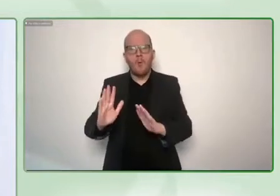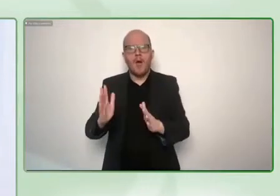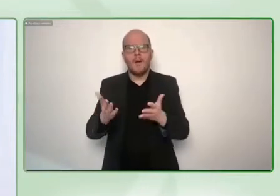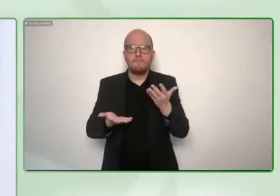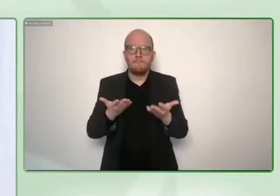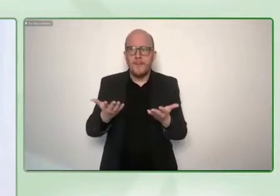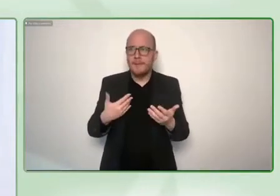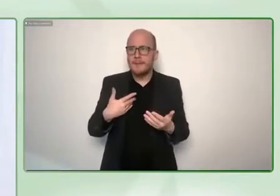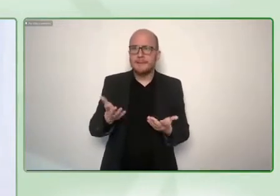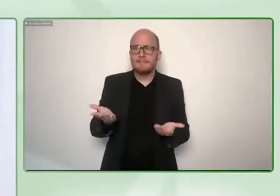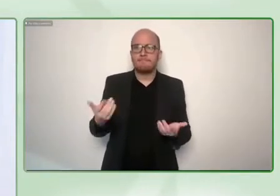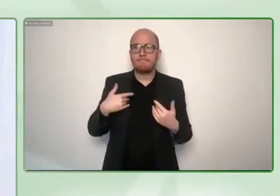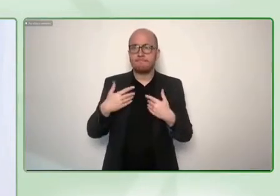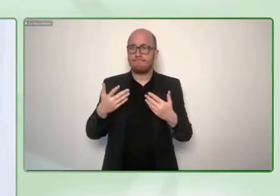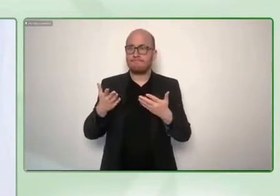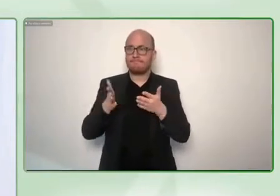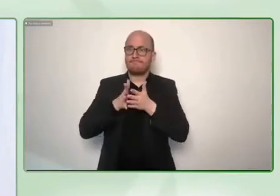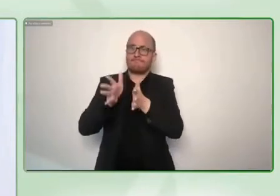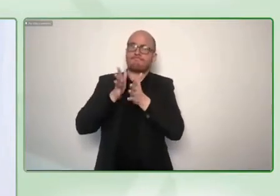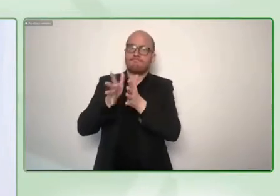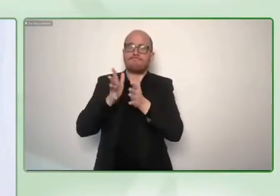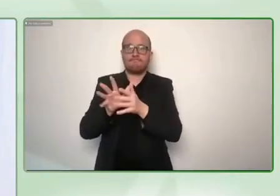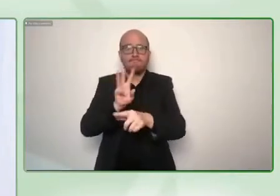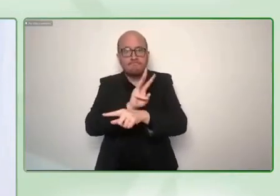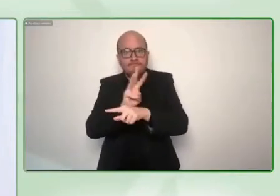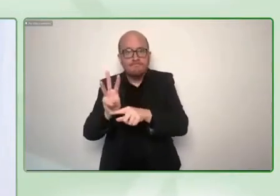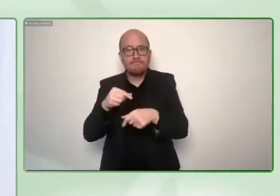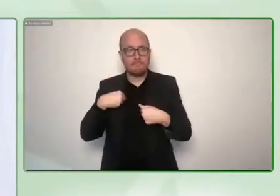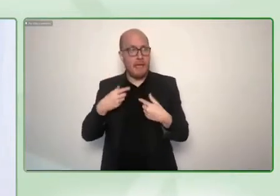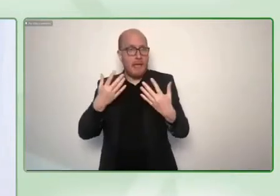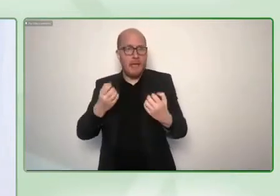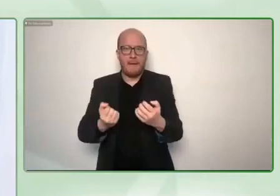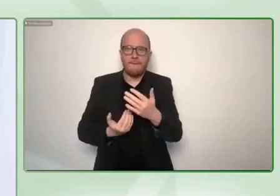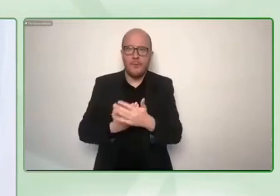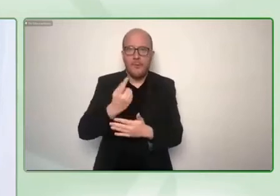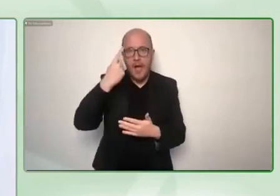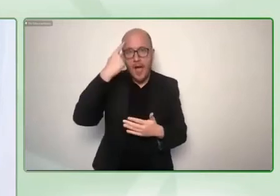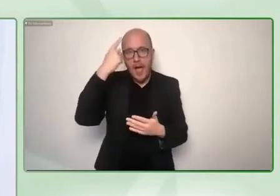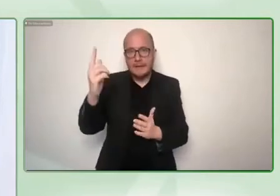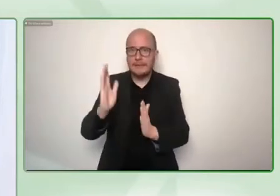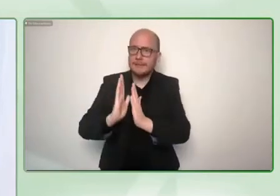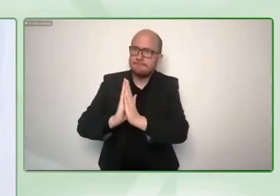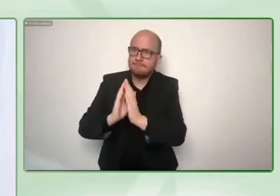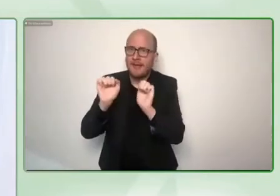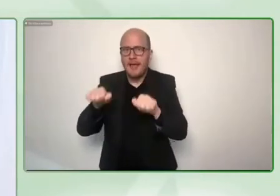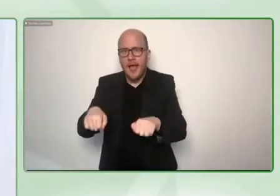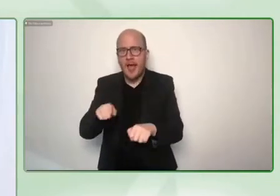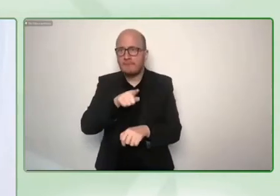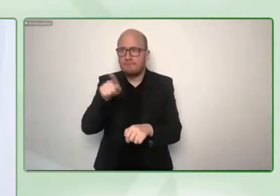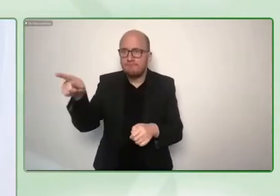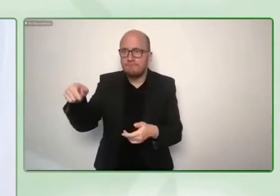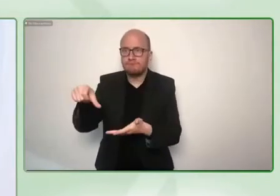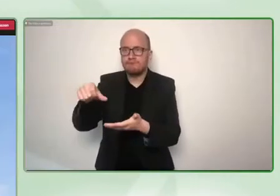What's your main categories that you are basing your research on?